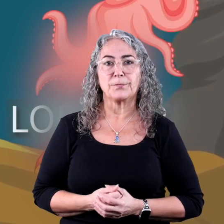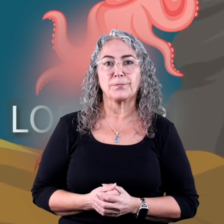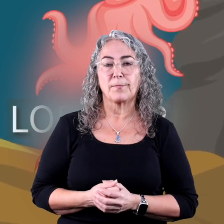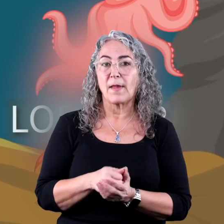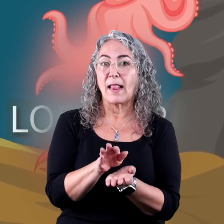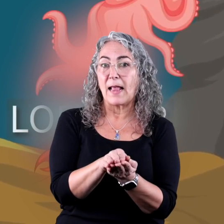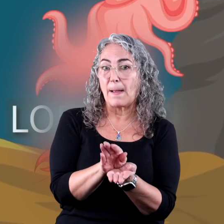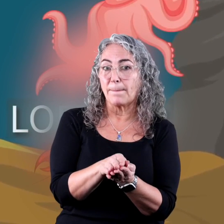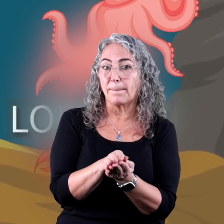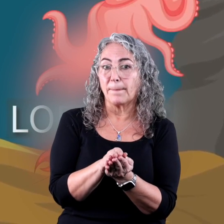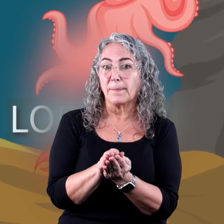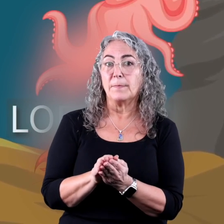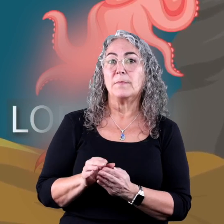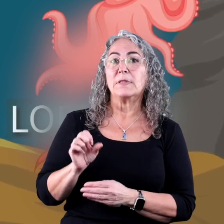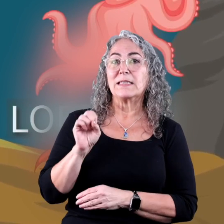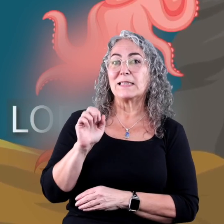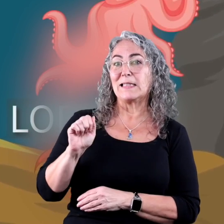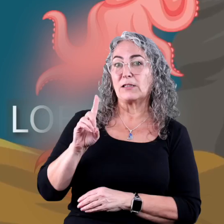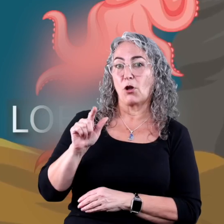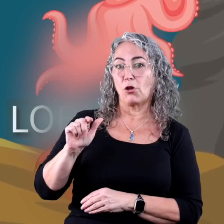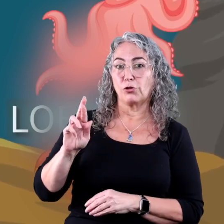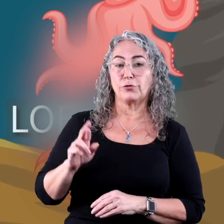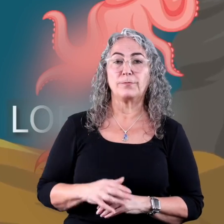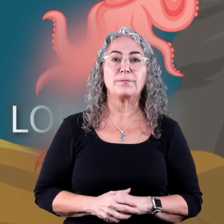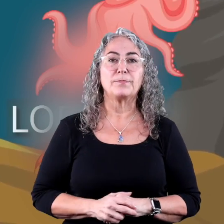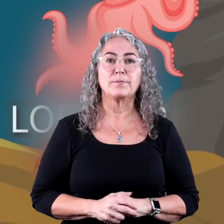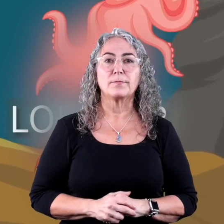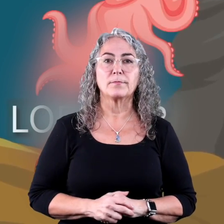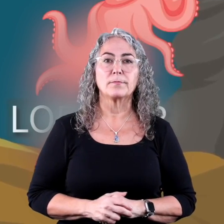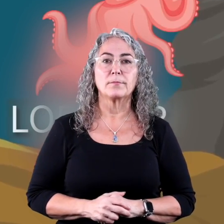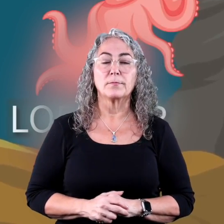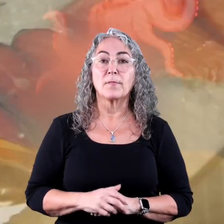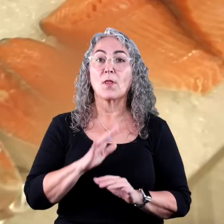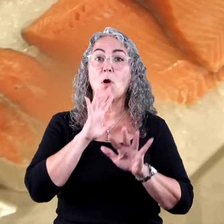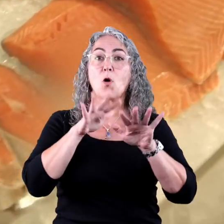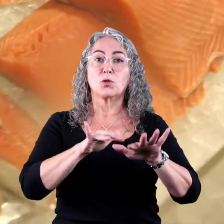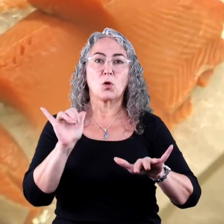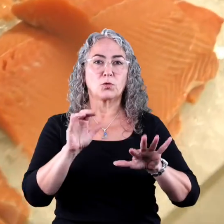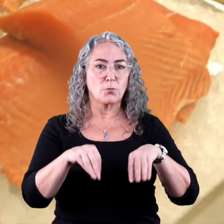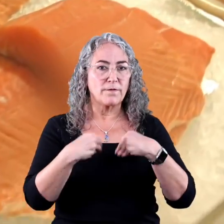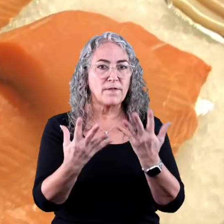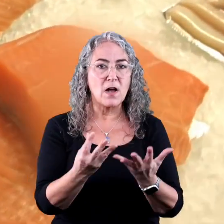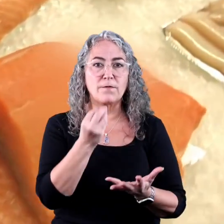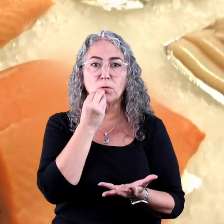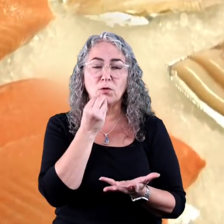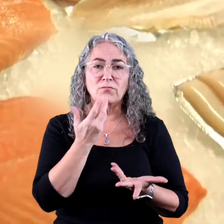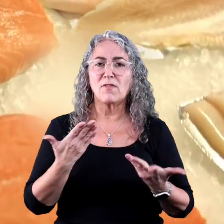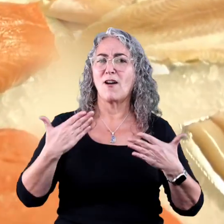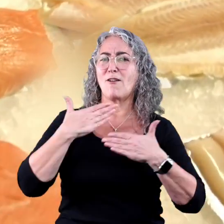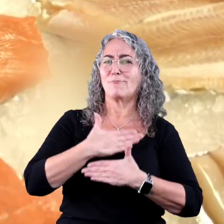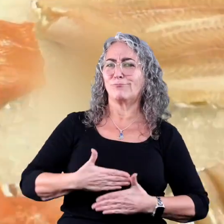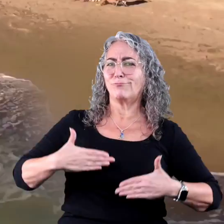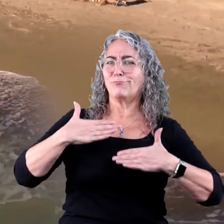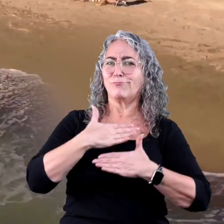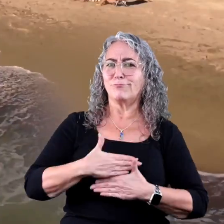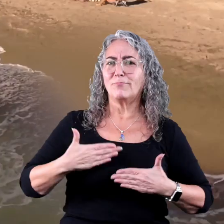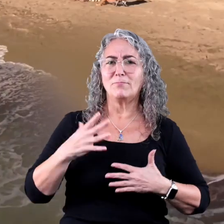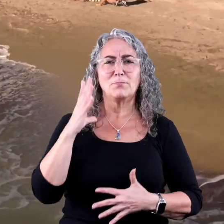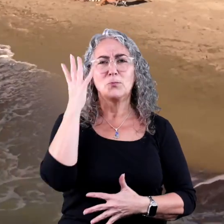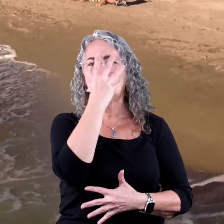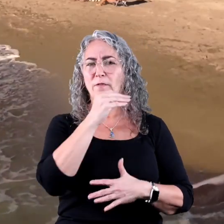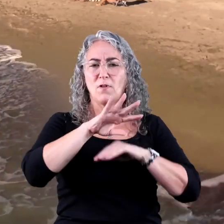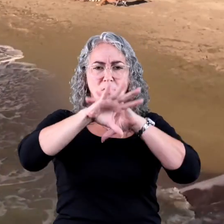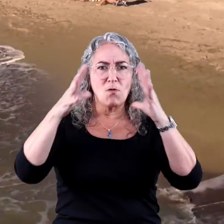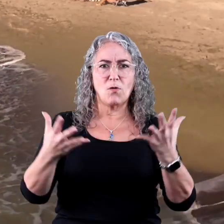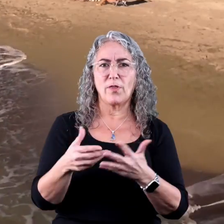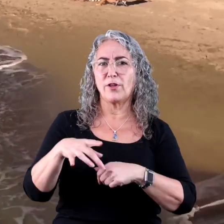squid, clams, and sea dollar. The oceans also provide food, recreation,